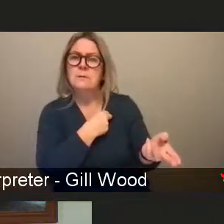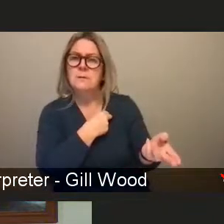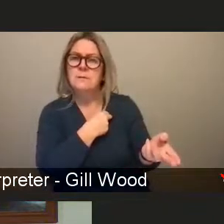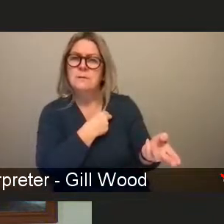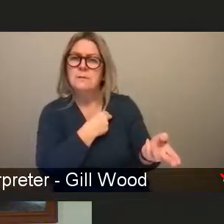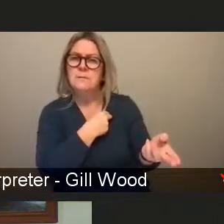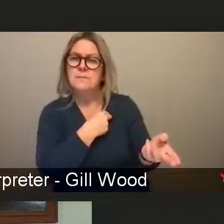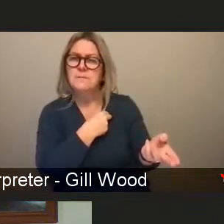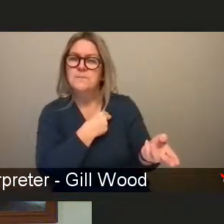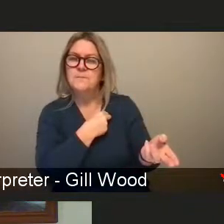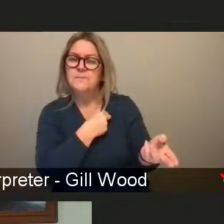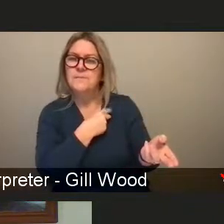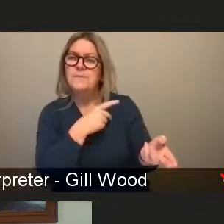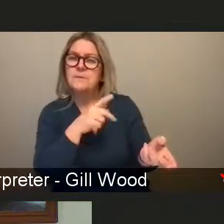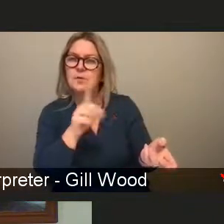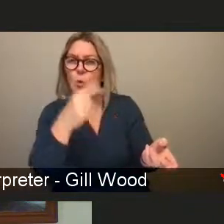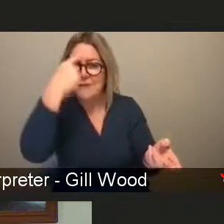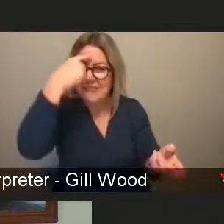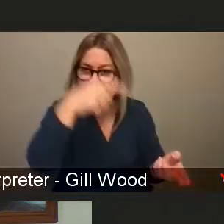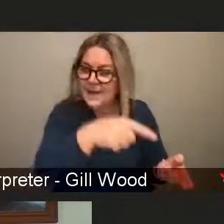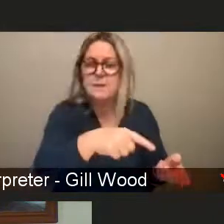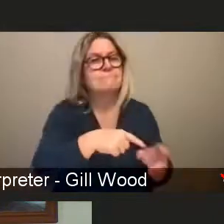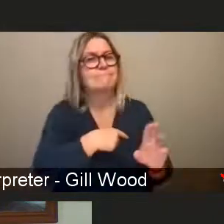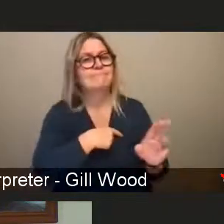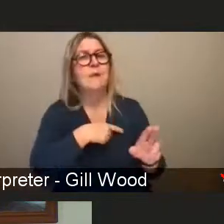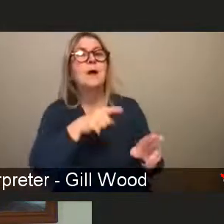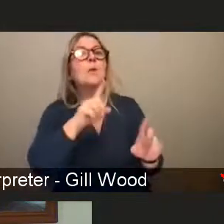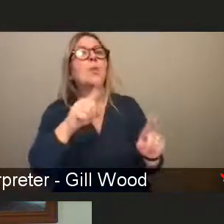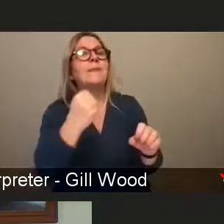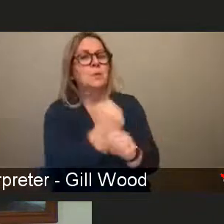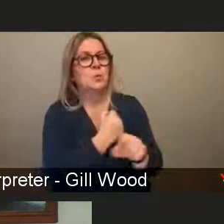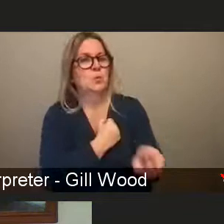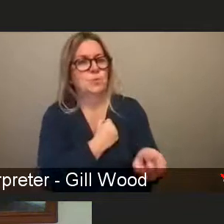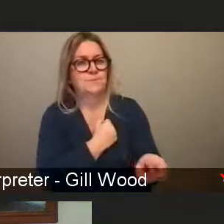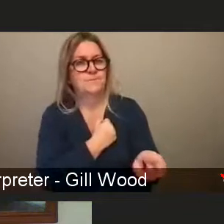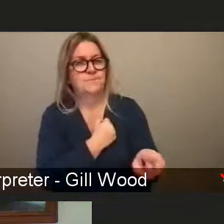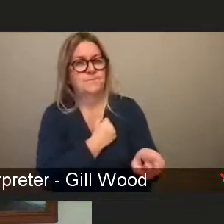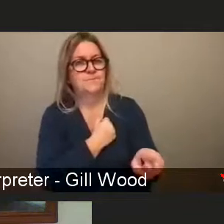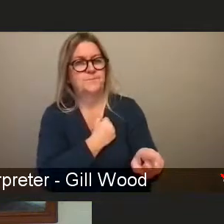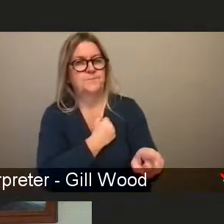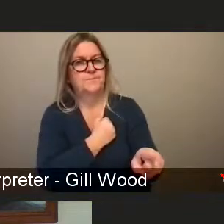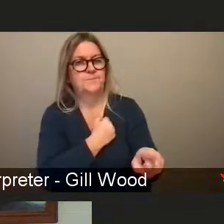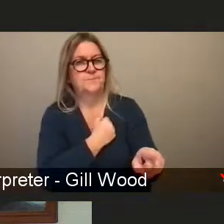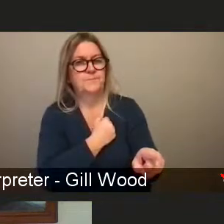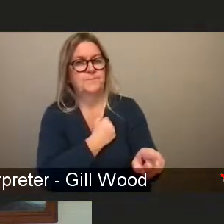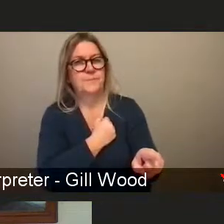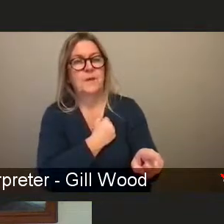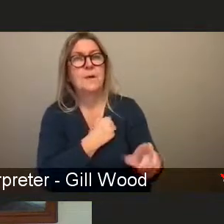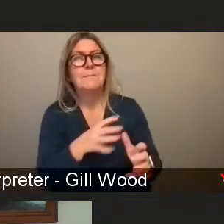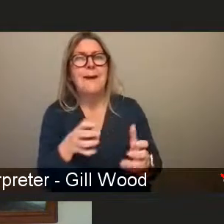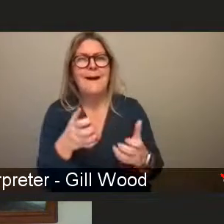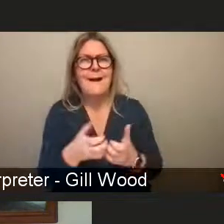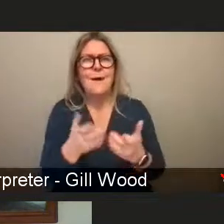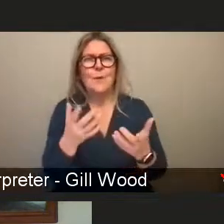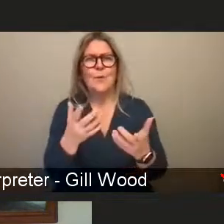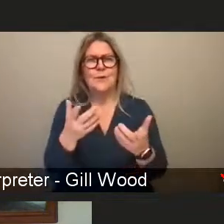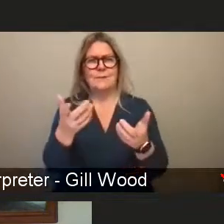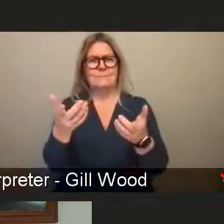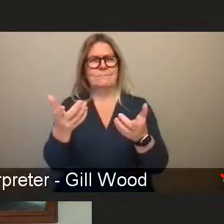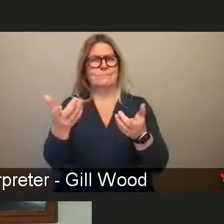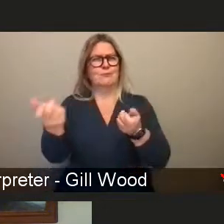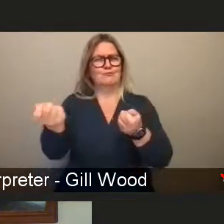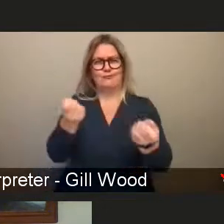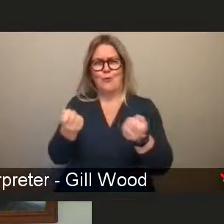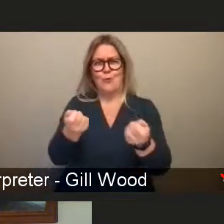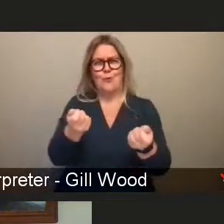uh creating an offense of misogyny is not clear to me how we will do that or whether we would ever get the law